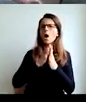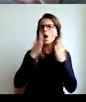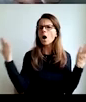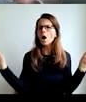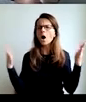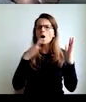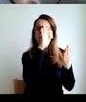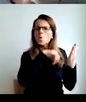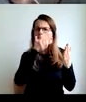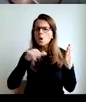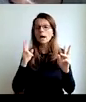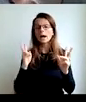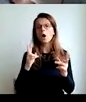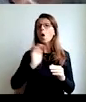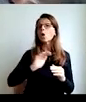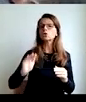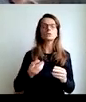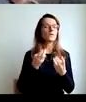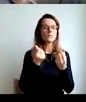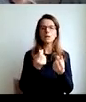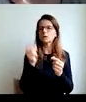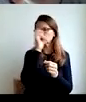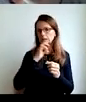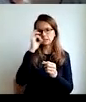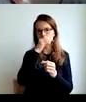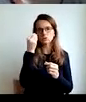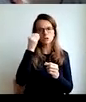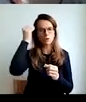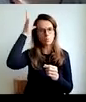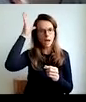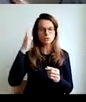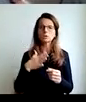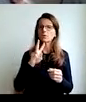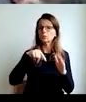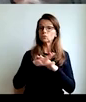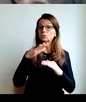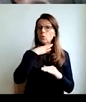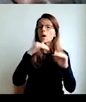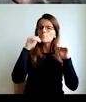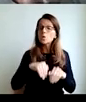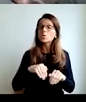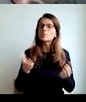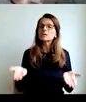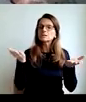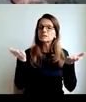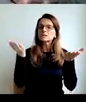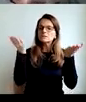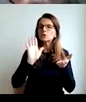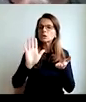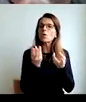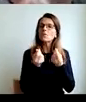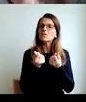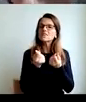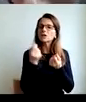covered this story in two pages. How children are financially least educated.